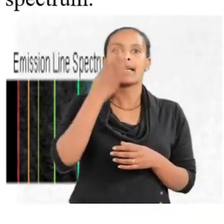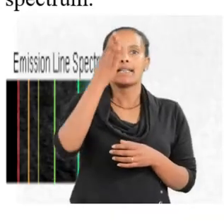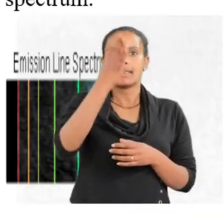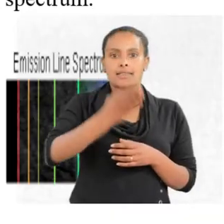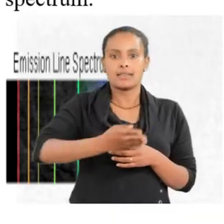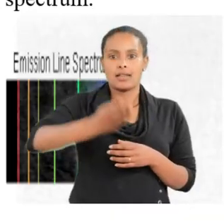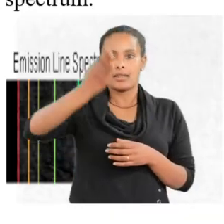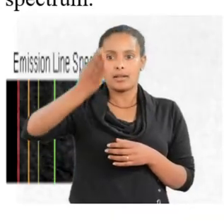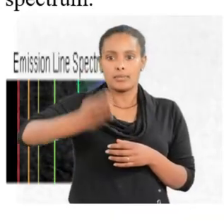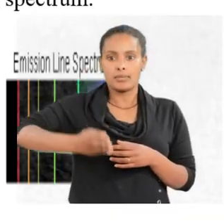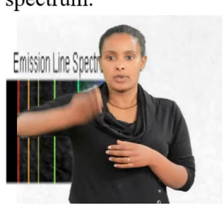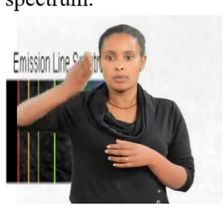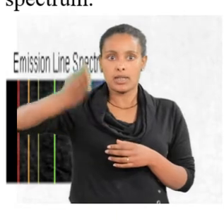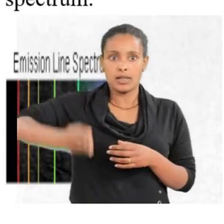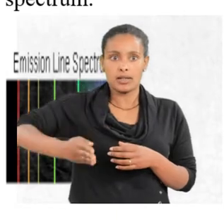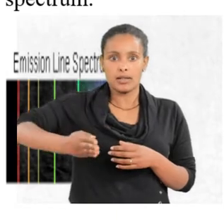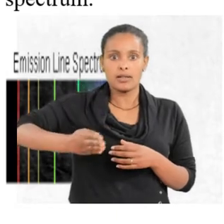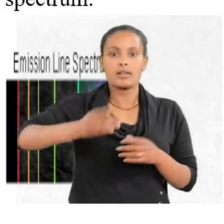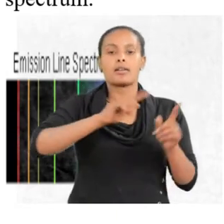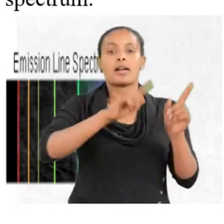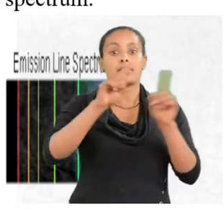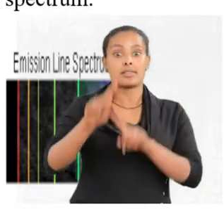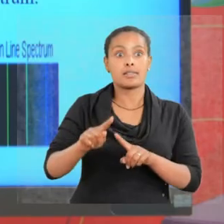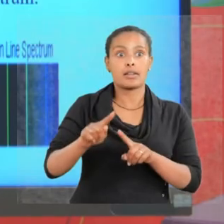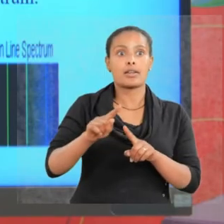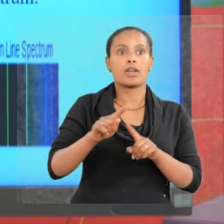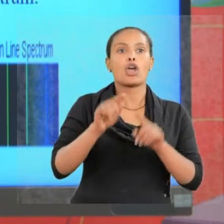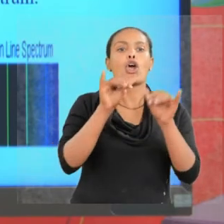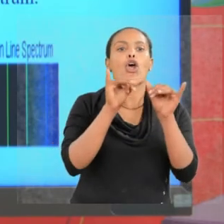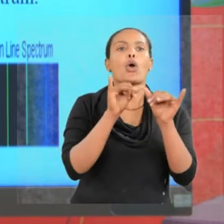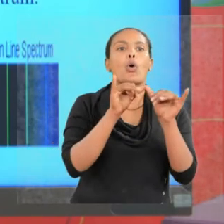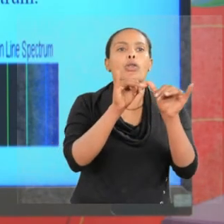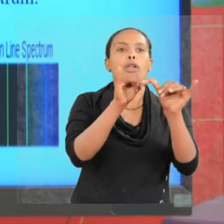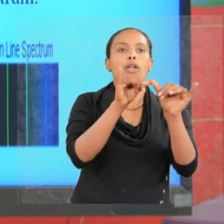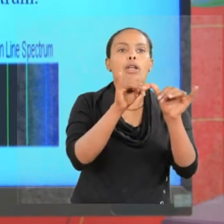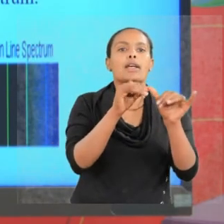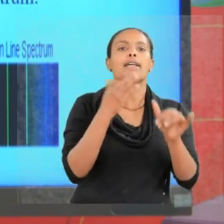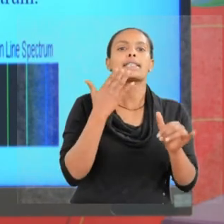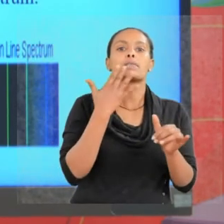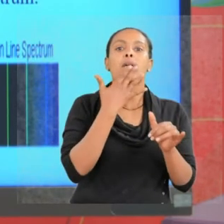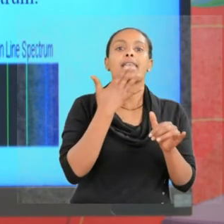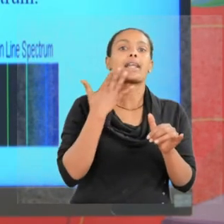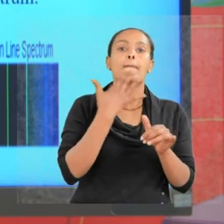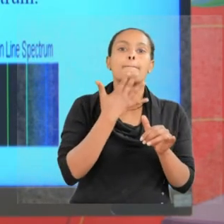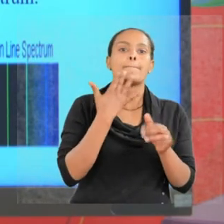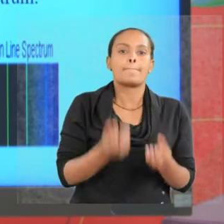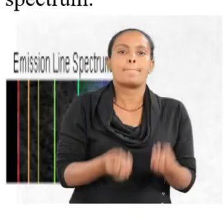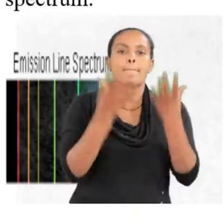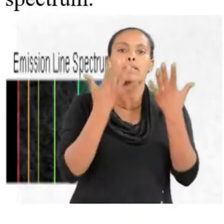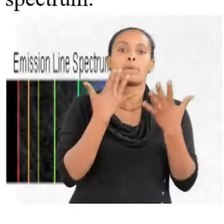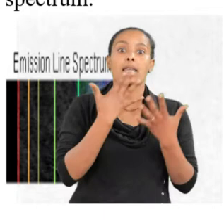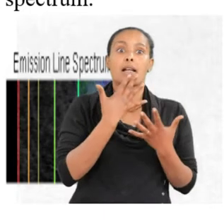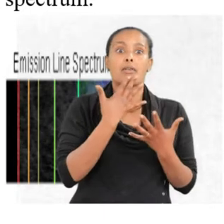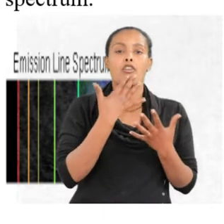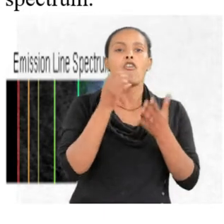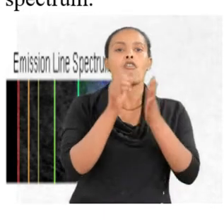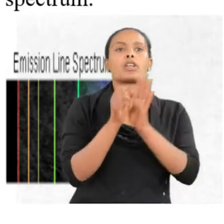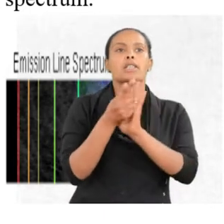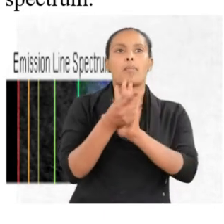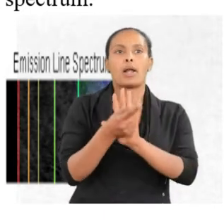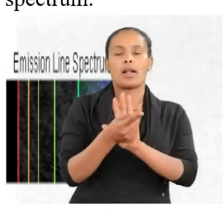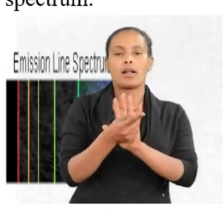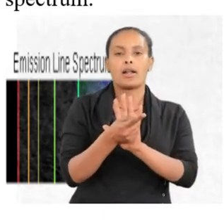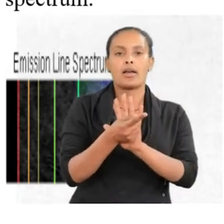we observe spectrum, rather than a continuous spectrum. For example,